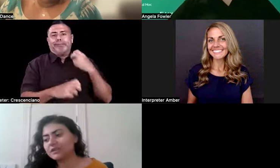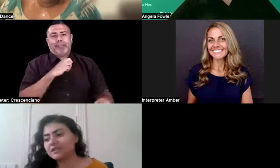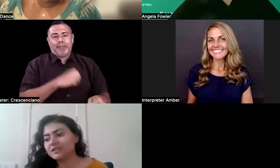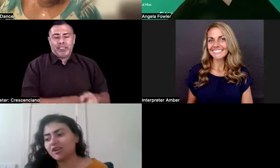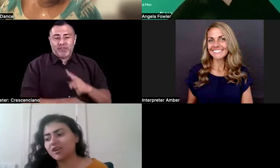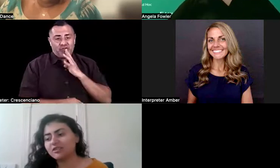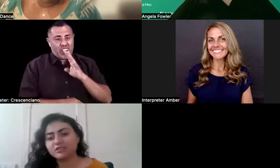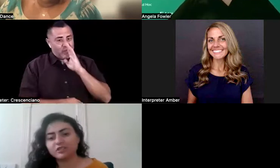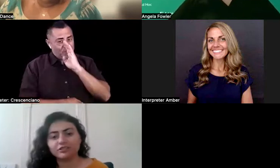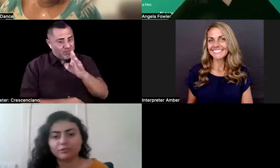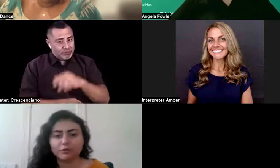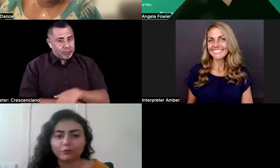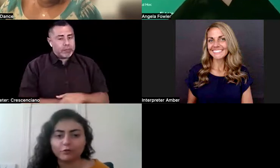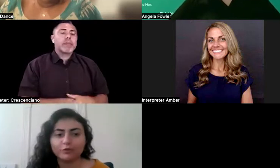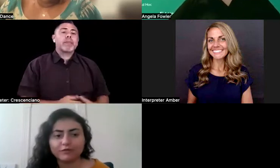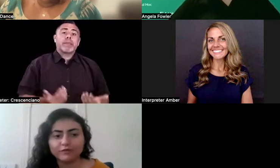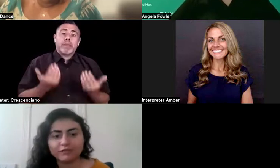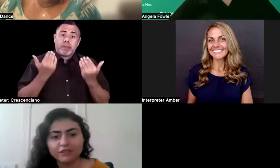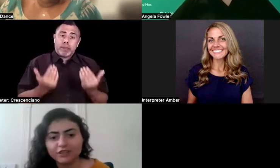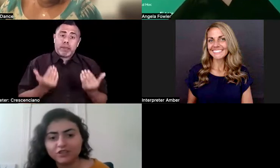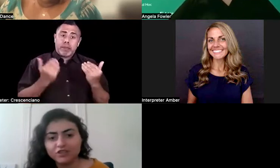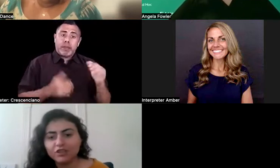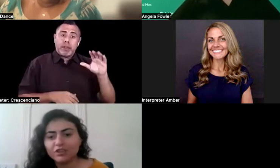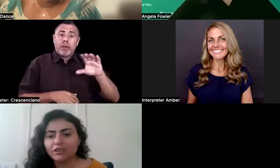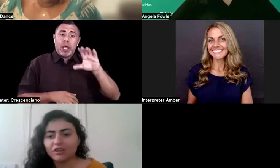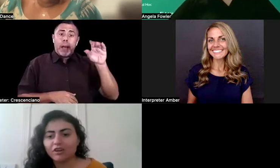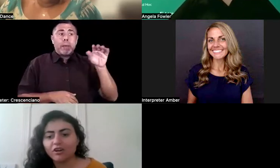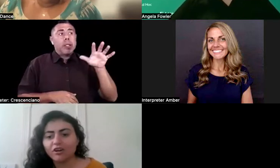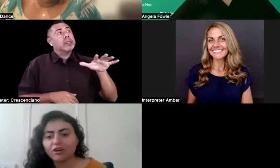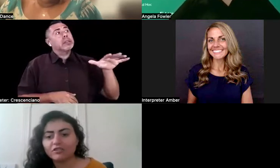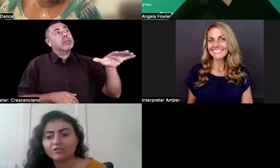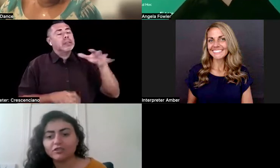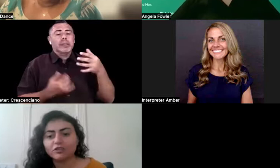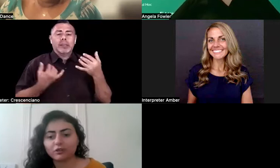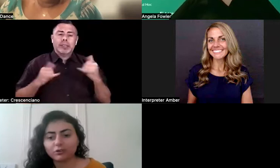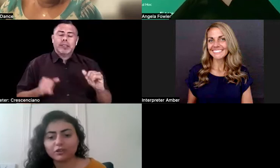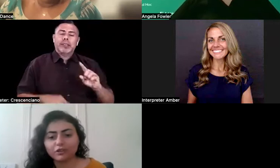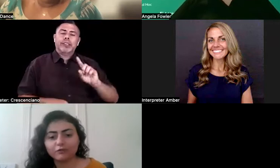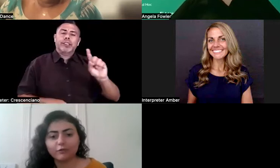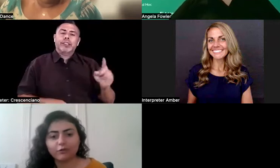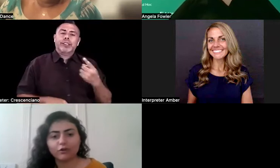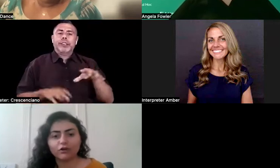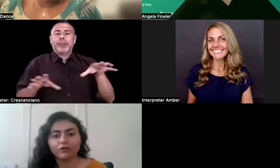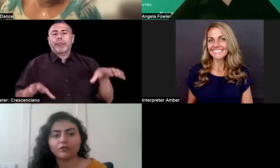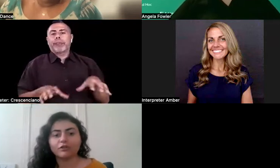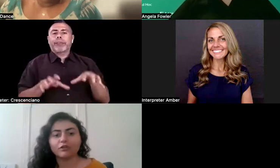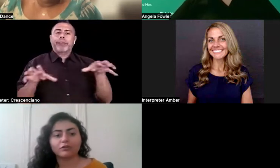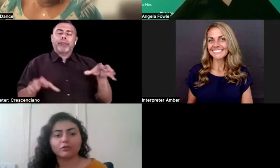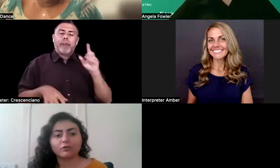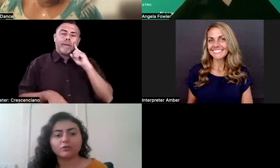companies are still in their performative stage. They are still looking for